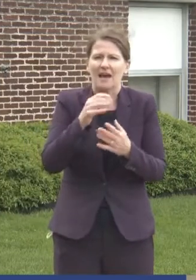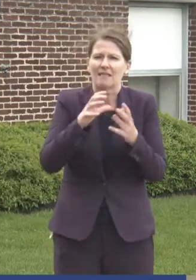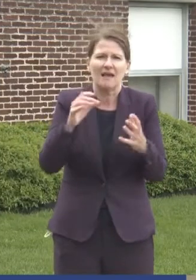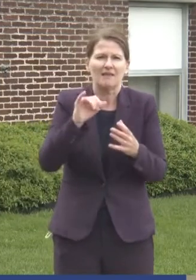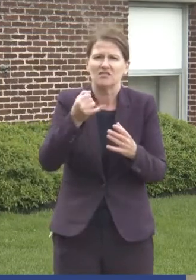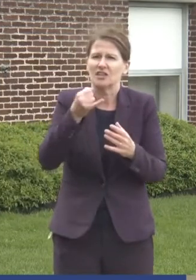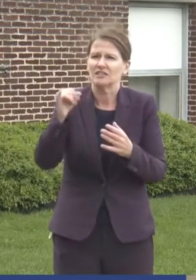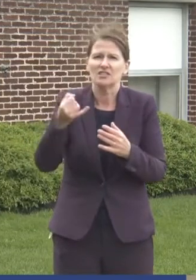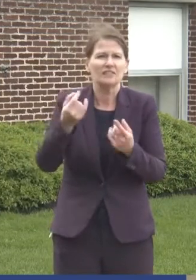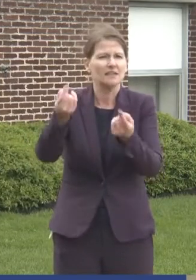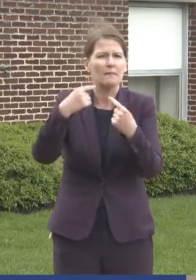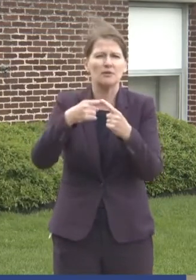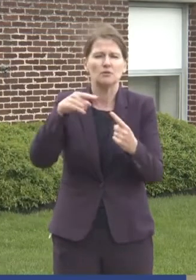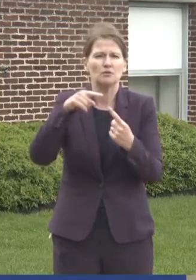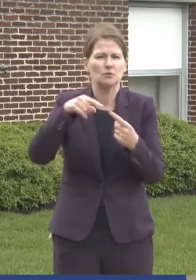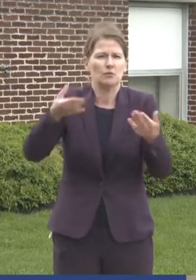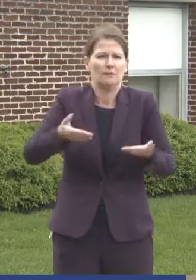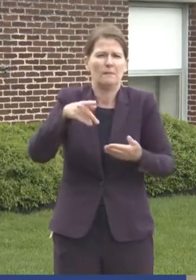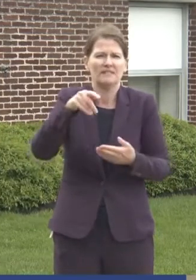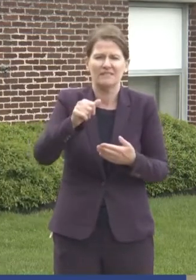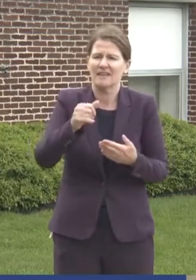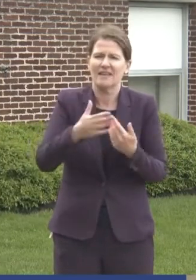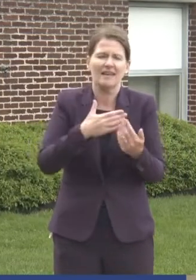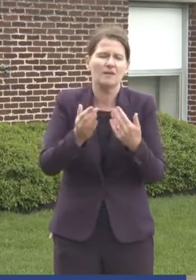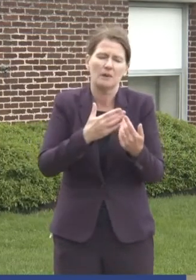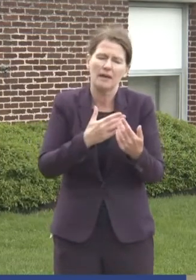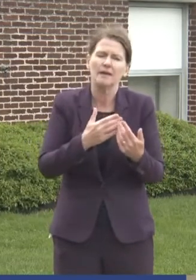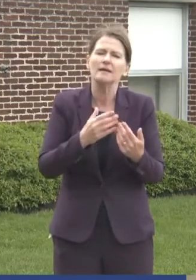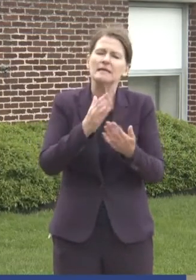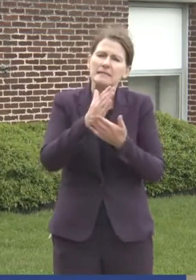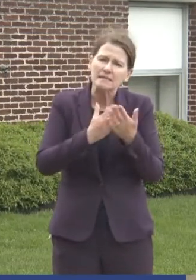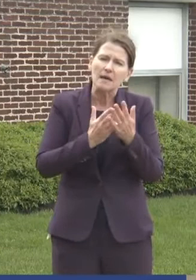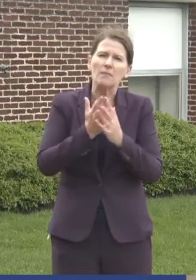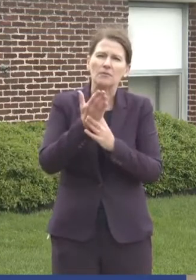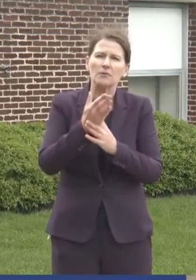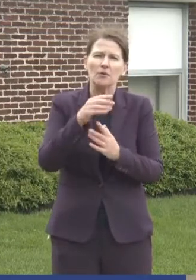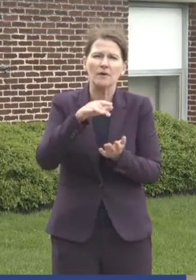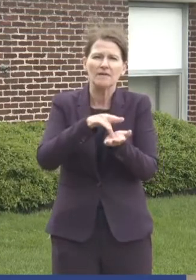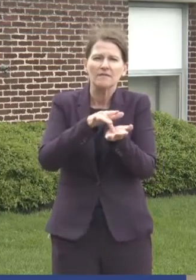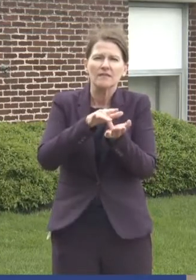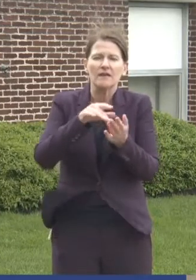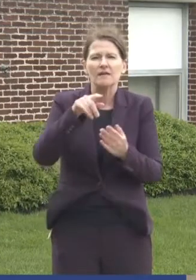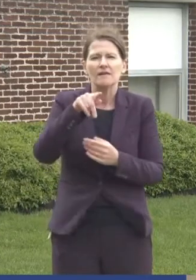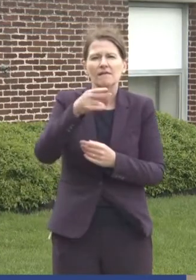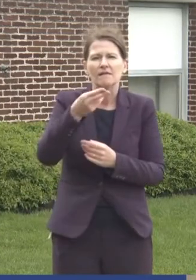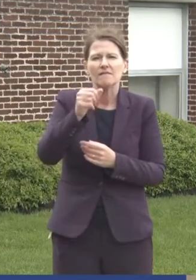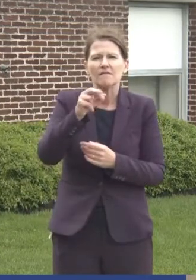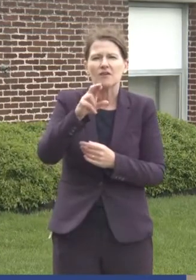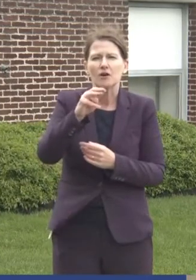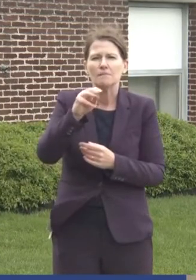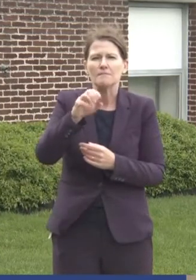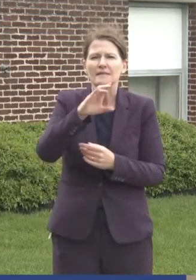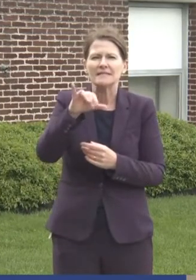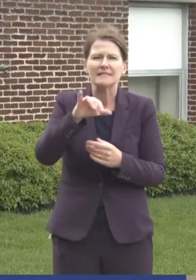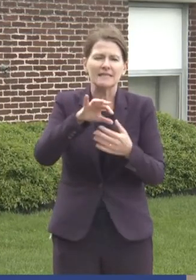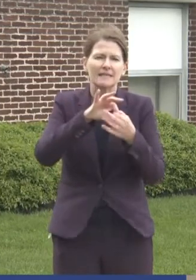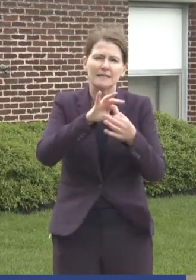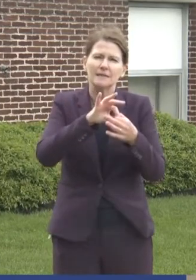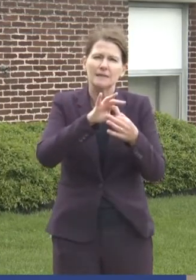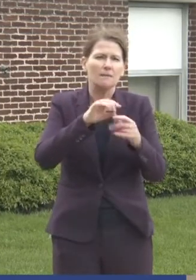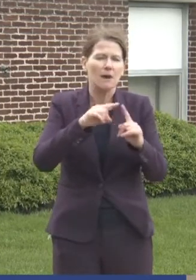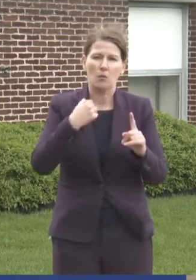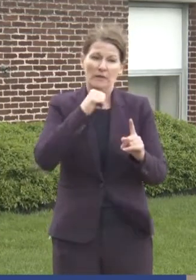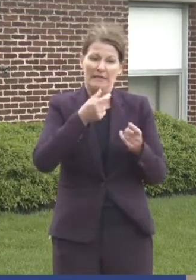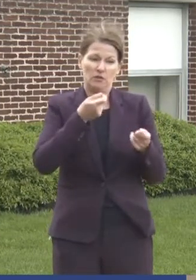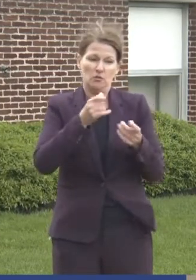Pennsylvania anyway, directly to the state. There was some coming through the pharmacy partnership, but we didn't control that. So so it